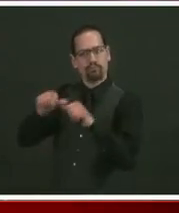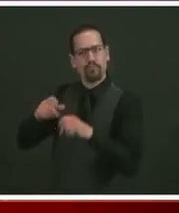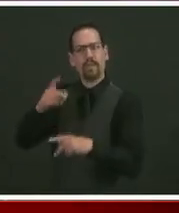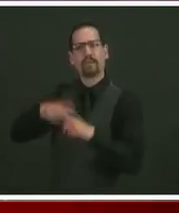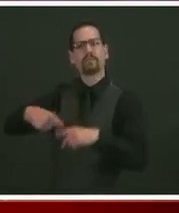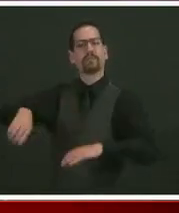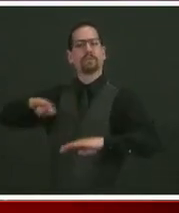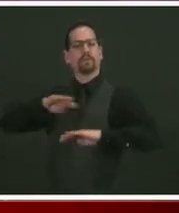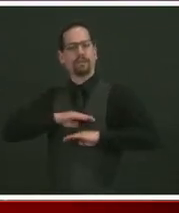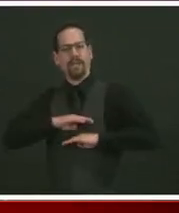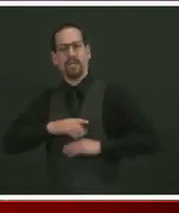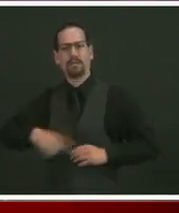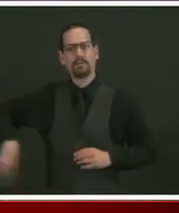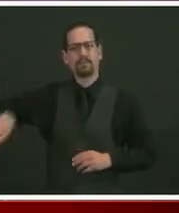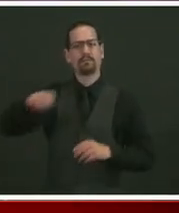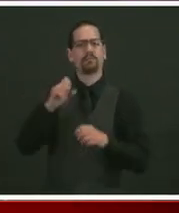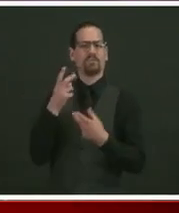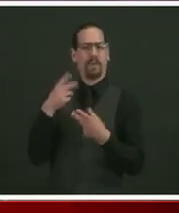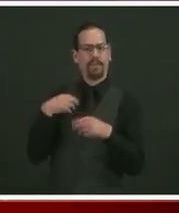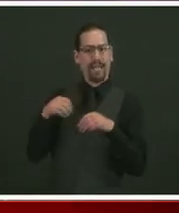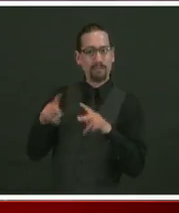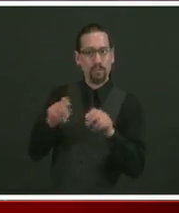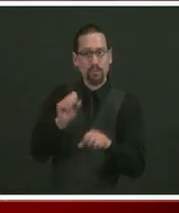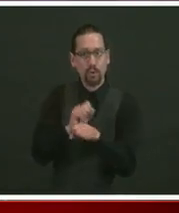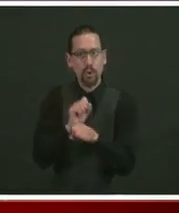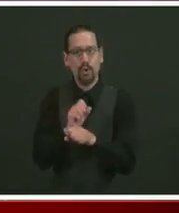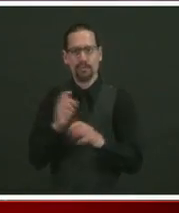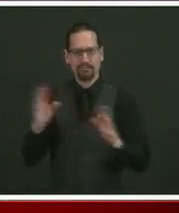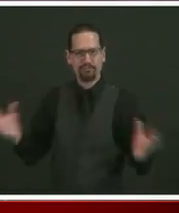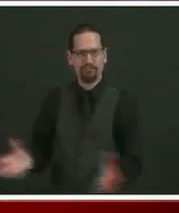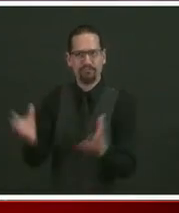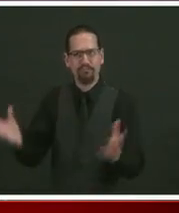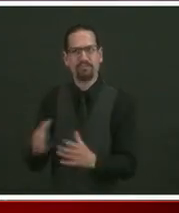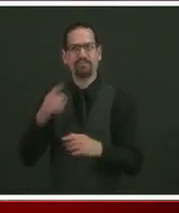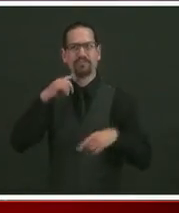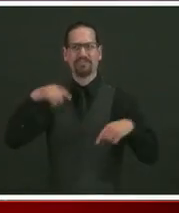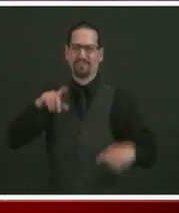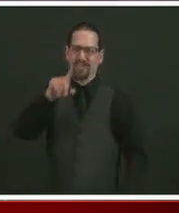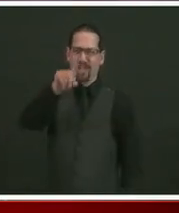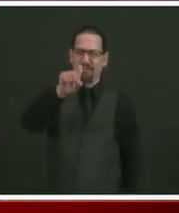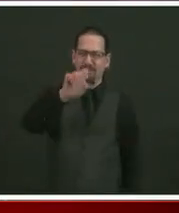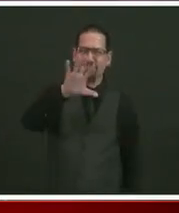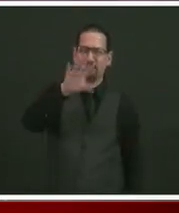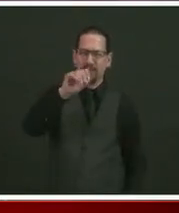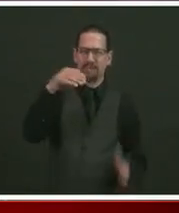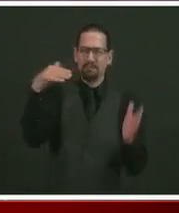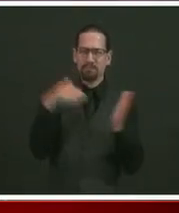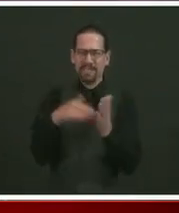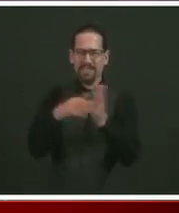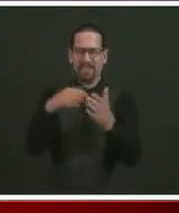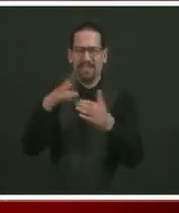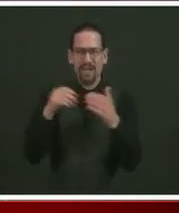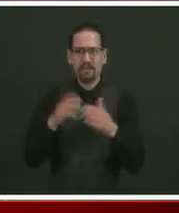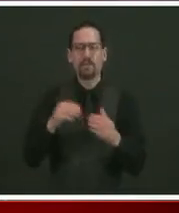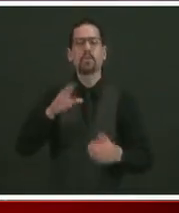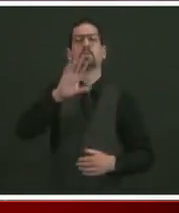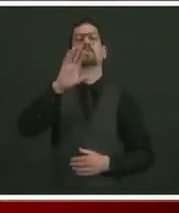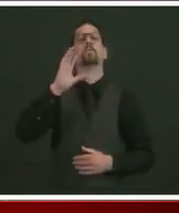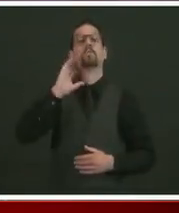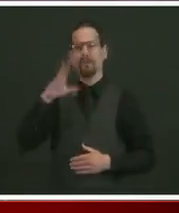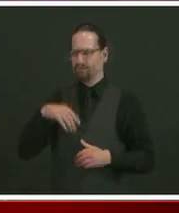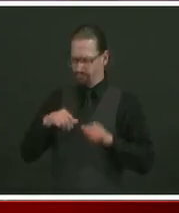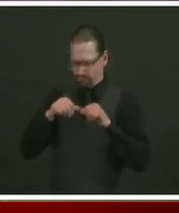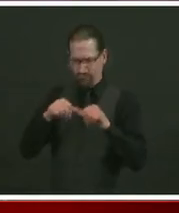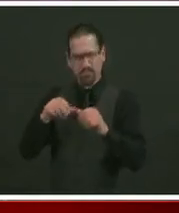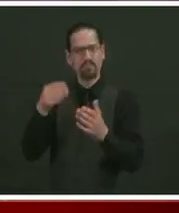So this money, it's up to $150 million. There will be more to come. This is like